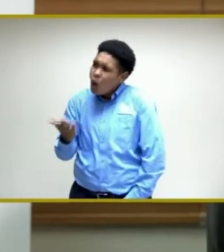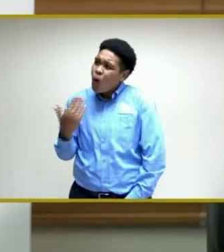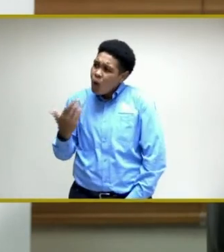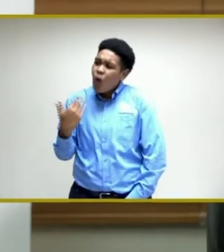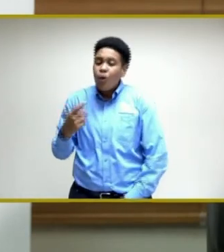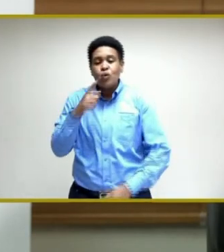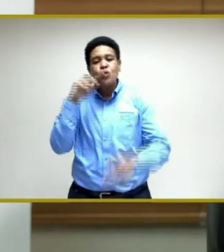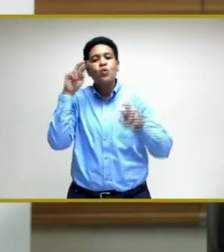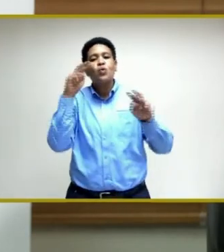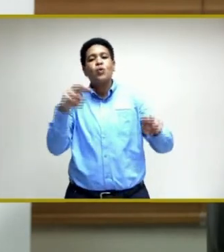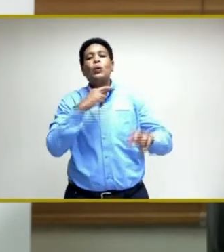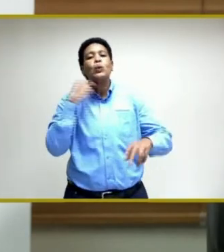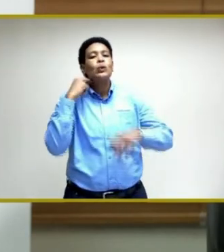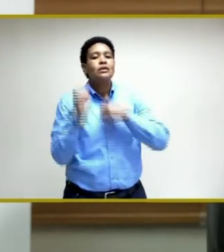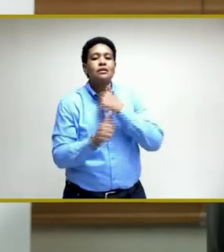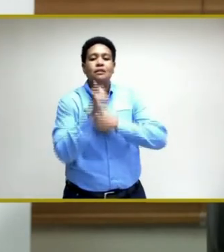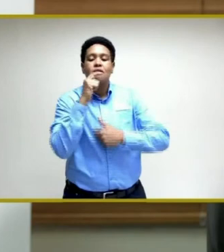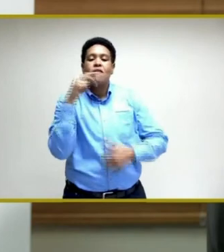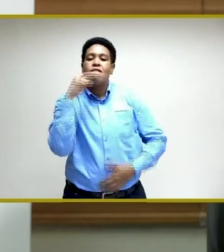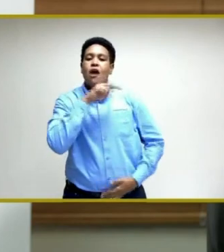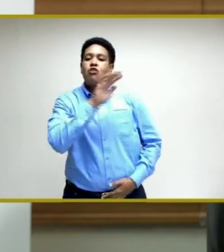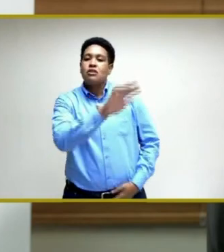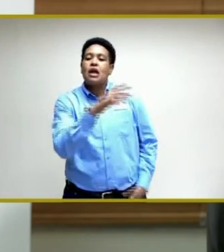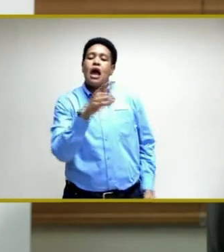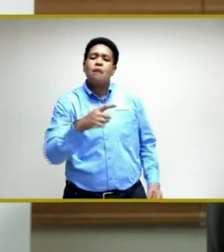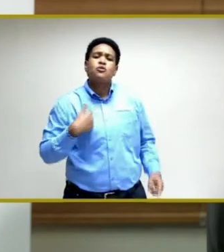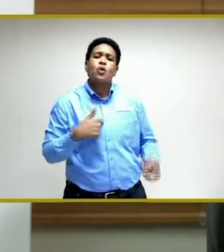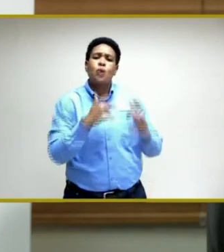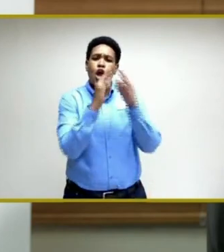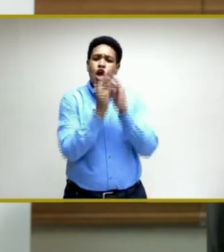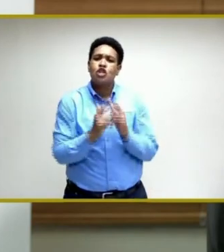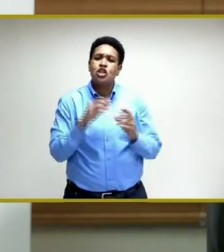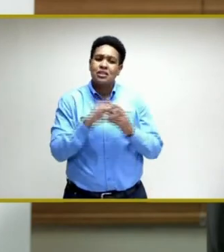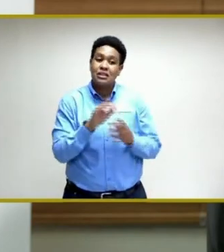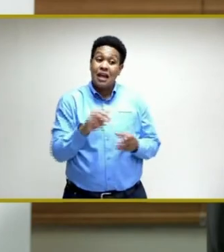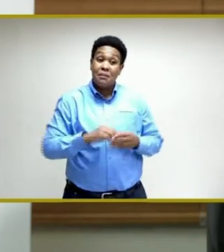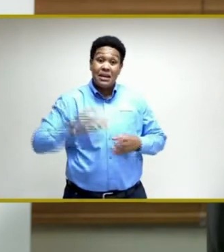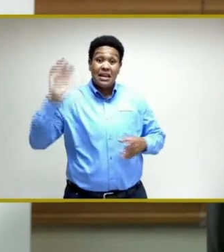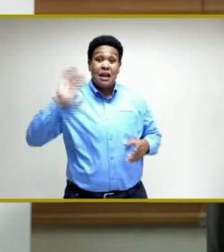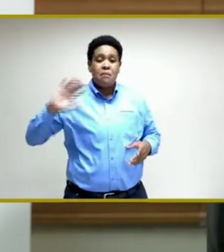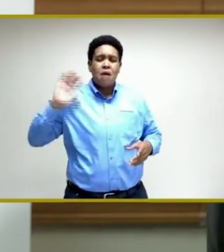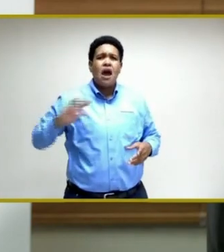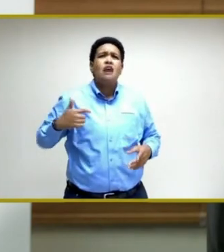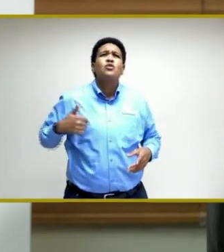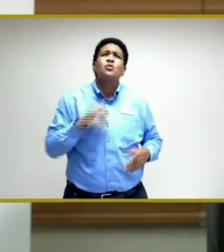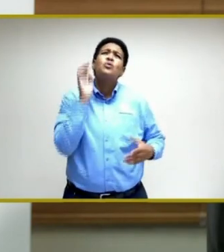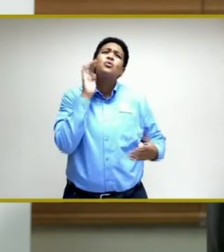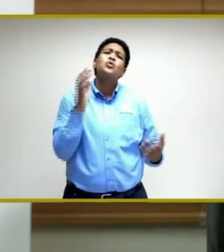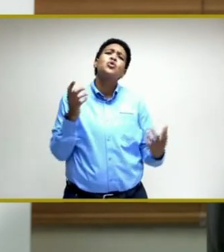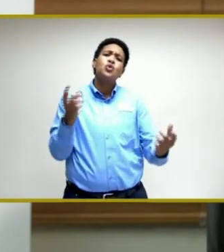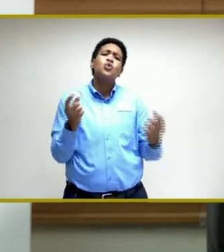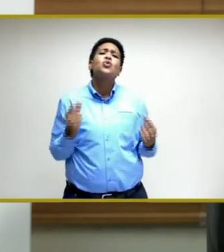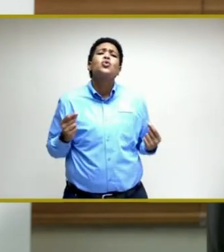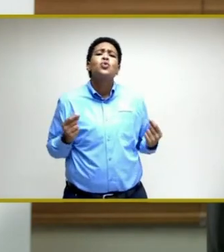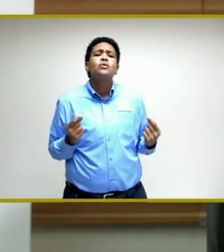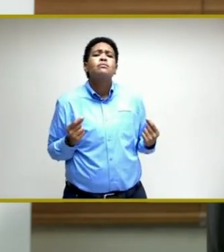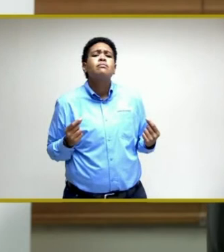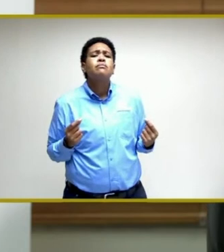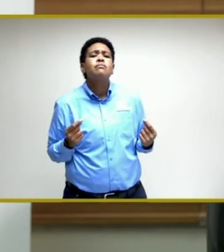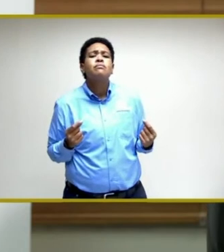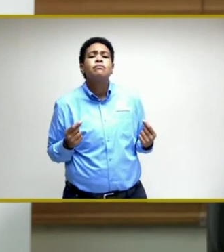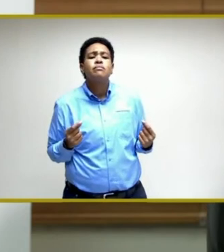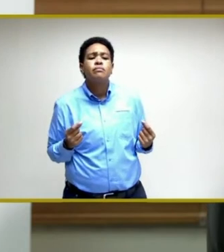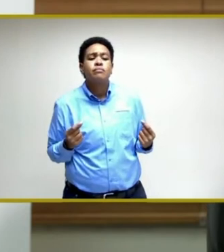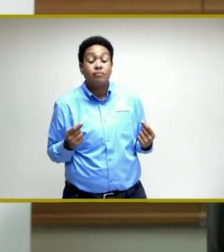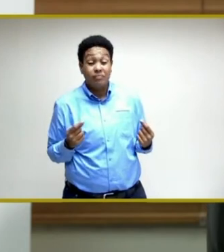of the virus. And so we have made some adjustments. In the past, we would do the blitz sites,